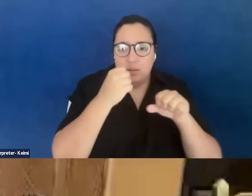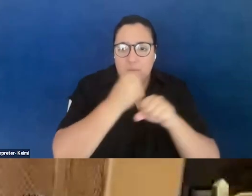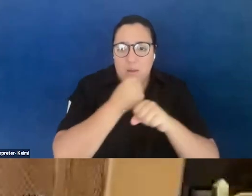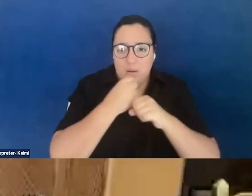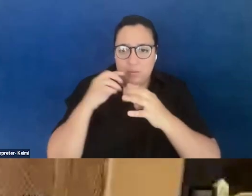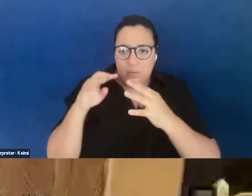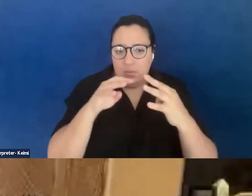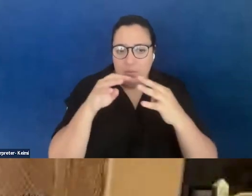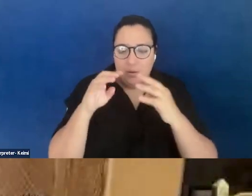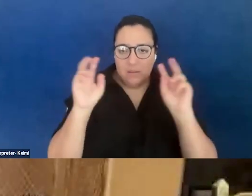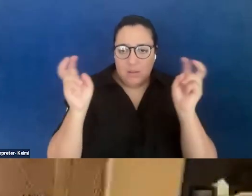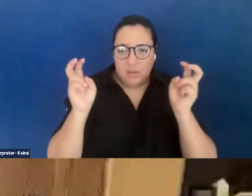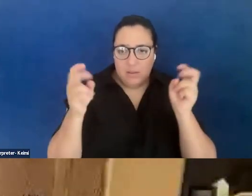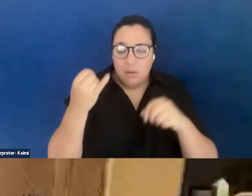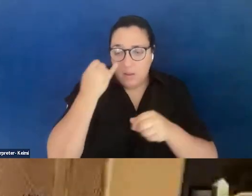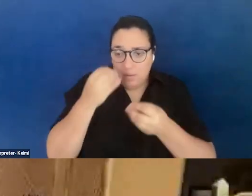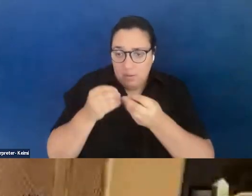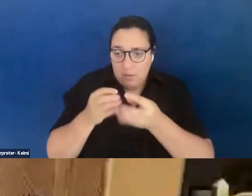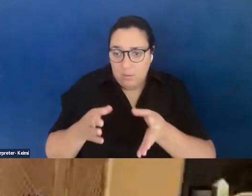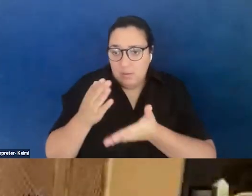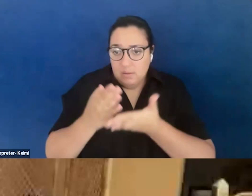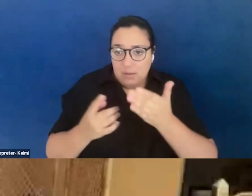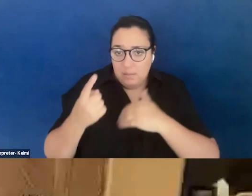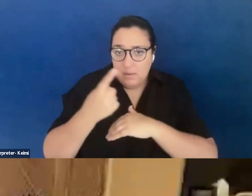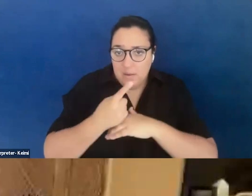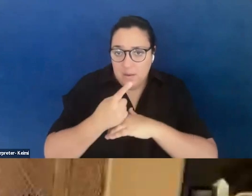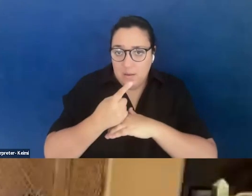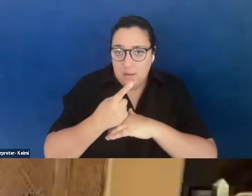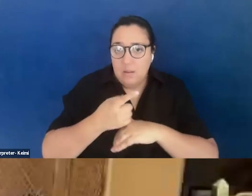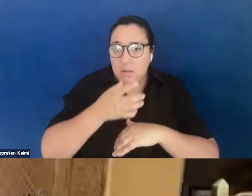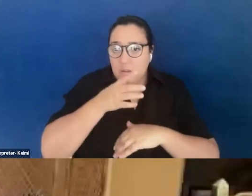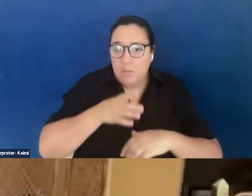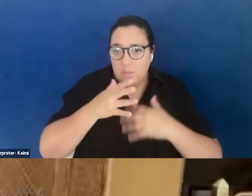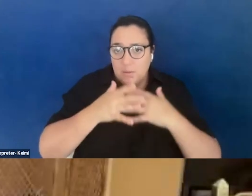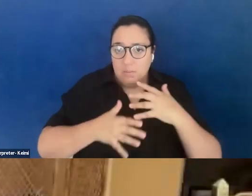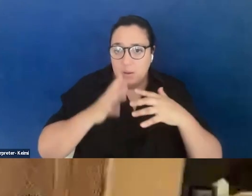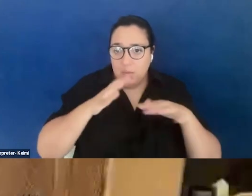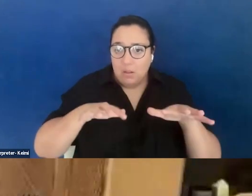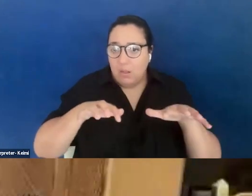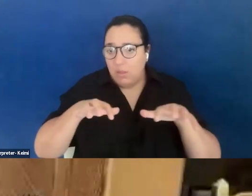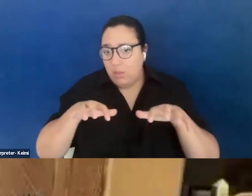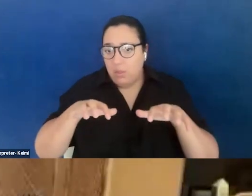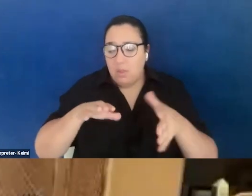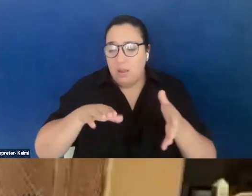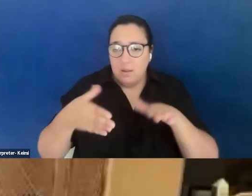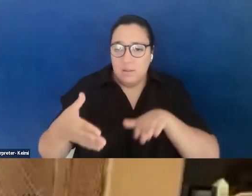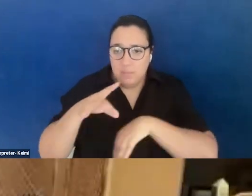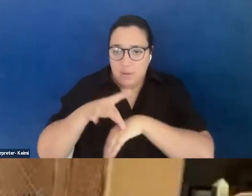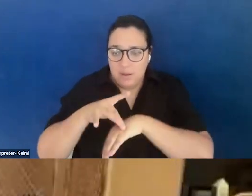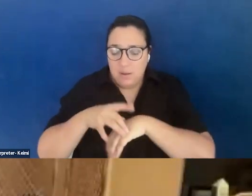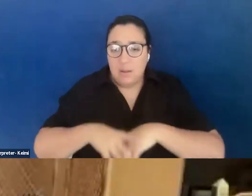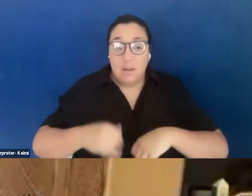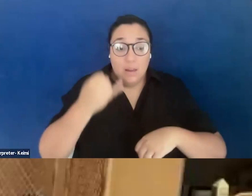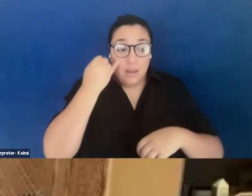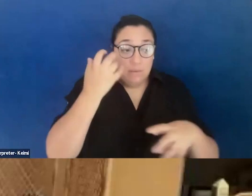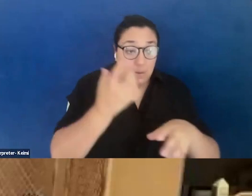If we lose, someday women's blood will congeal upon a dead planet. If we win, there is no telling.